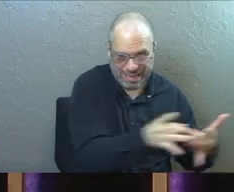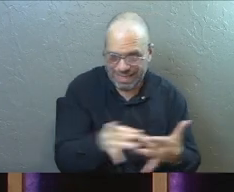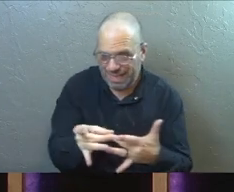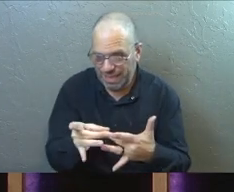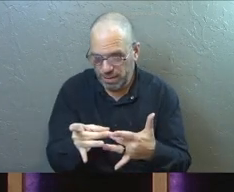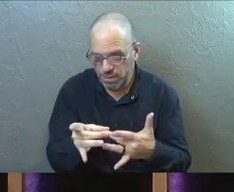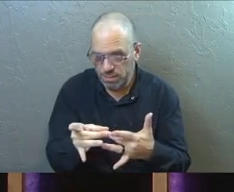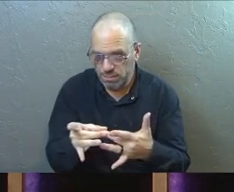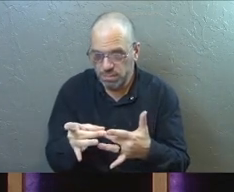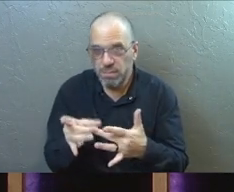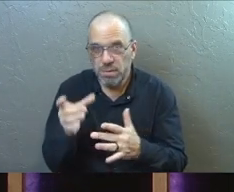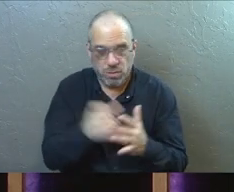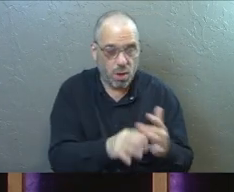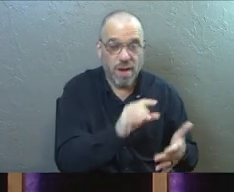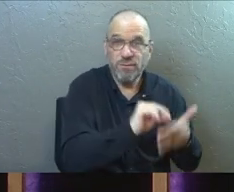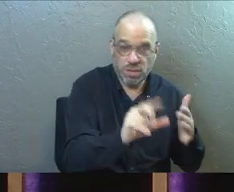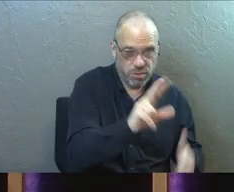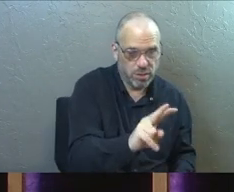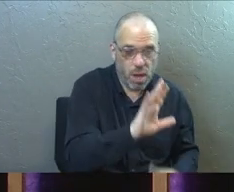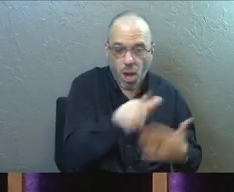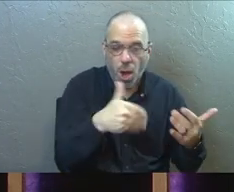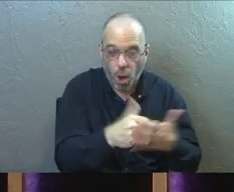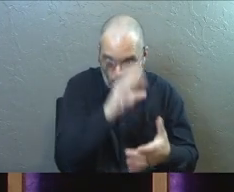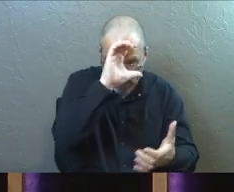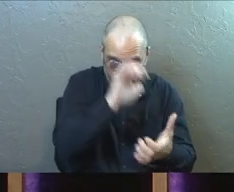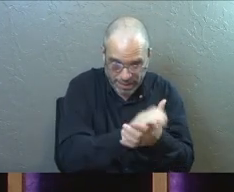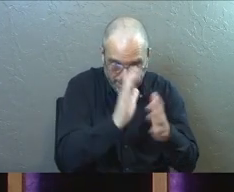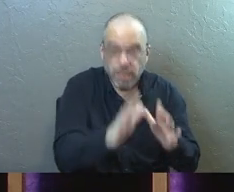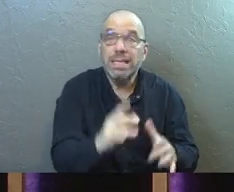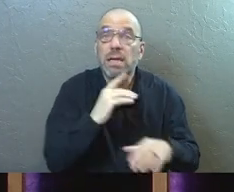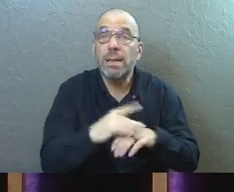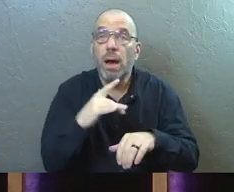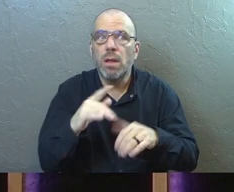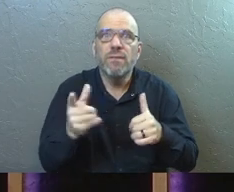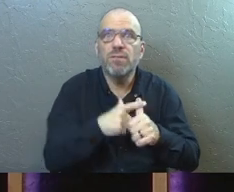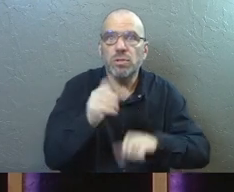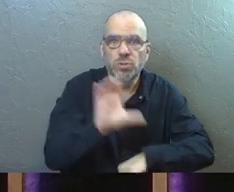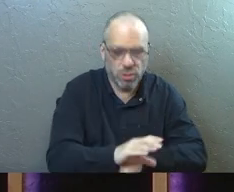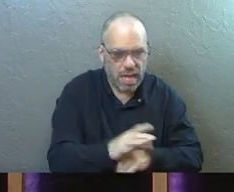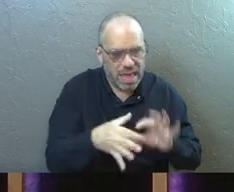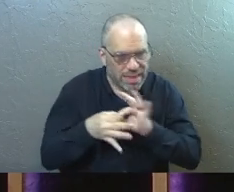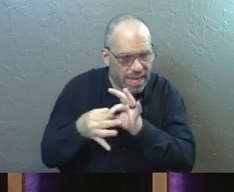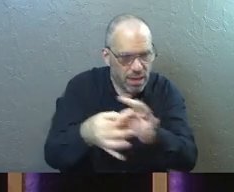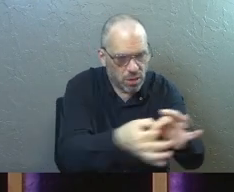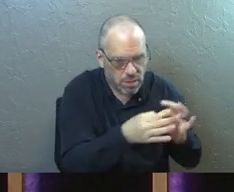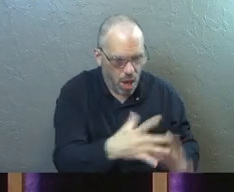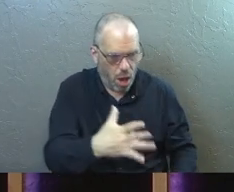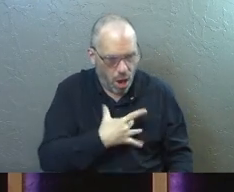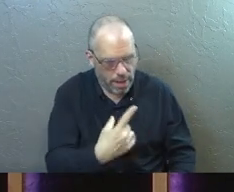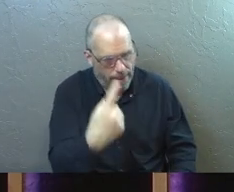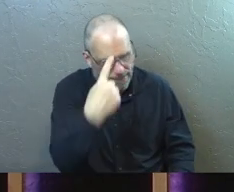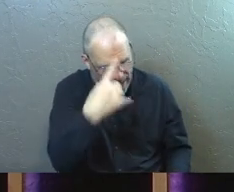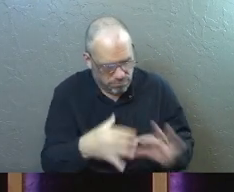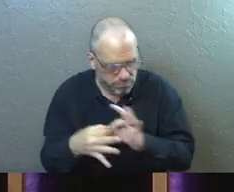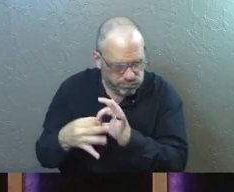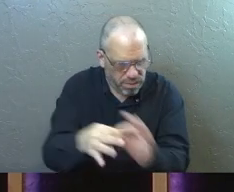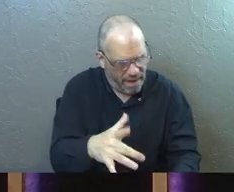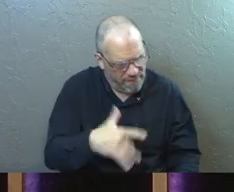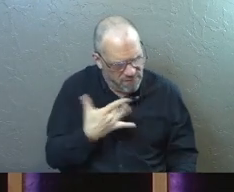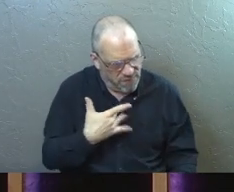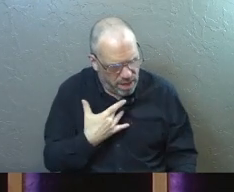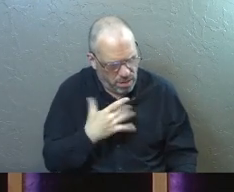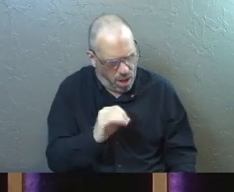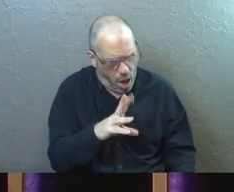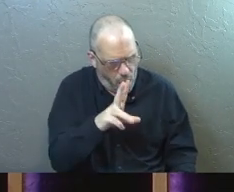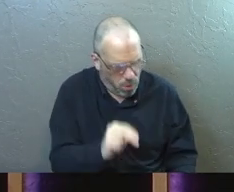we're about to read today. So verse 32, all the believers, and let's talk about the early church, they were united in heart and mind and they felt that what